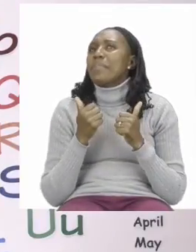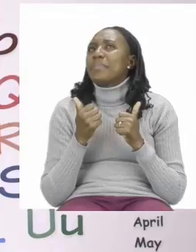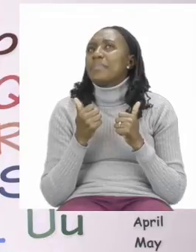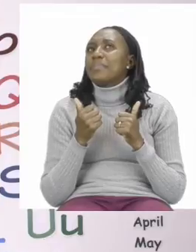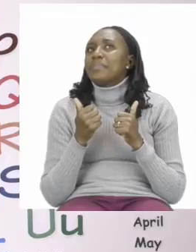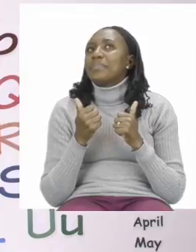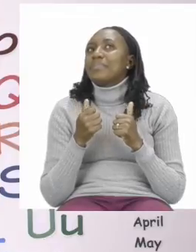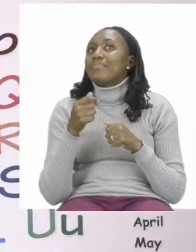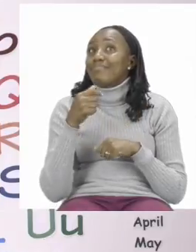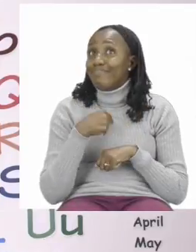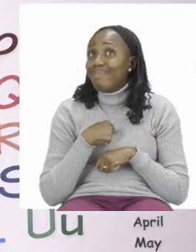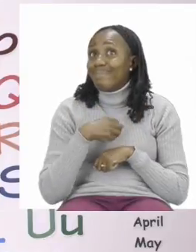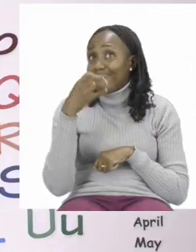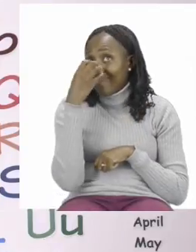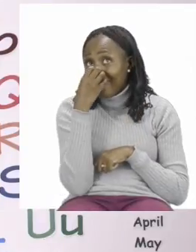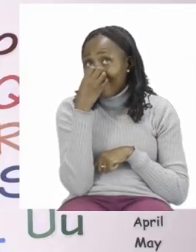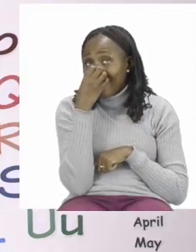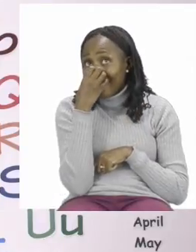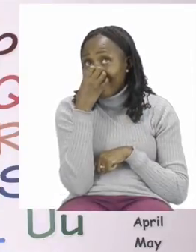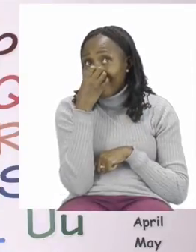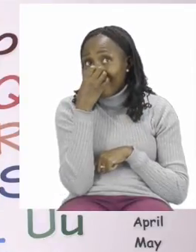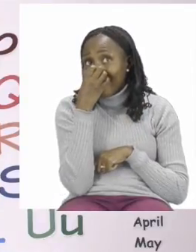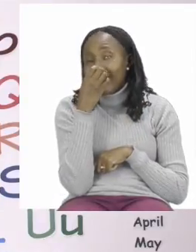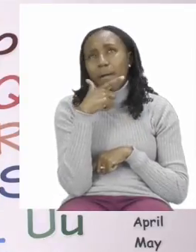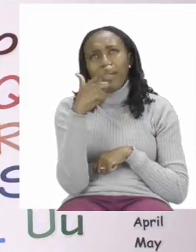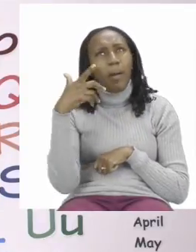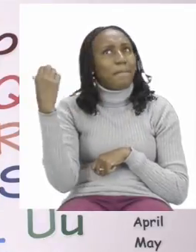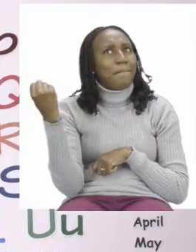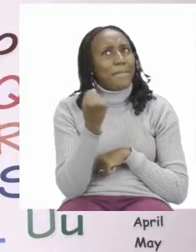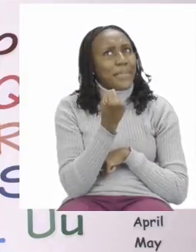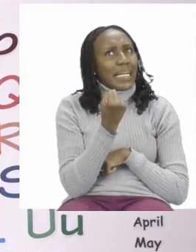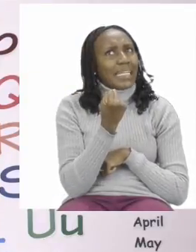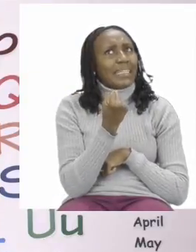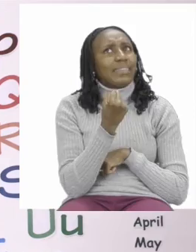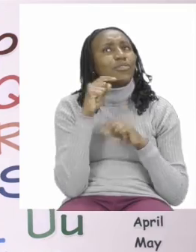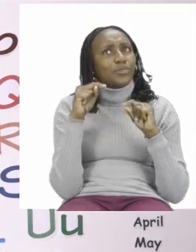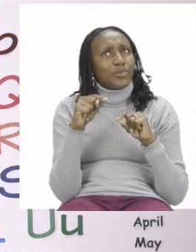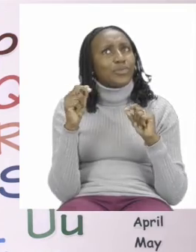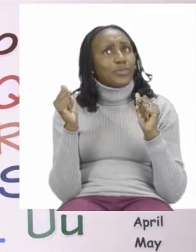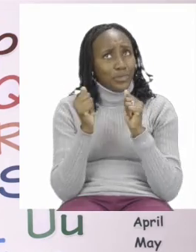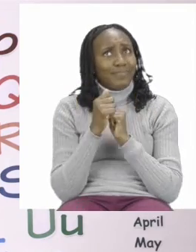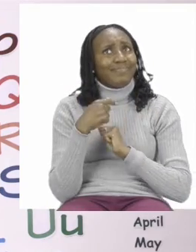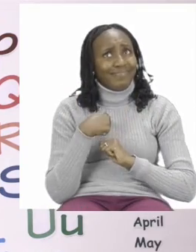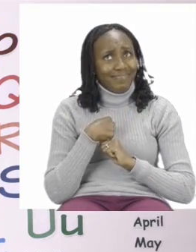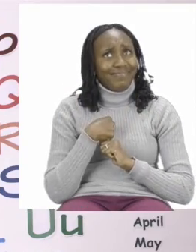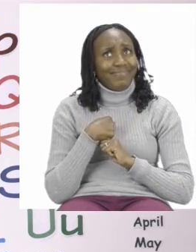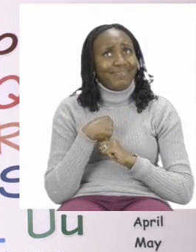from Sashi and I we would like to say thank you for joining us today and